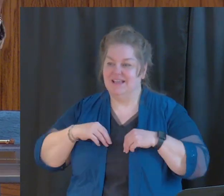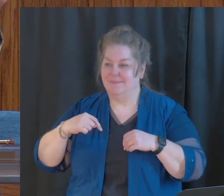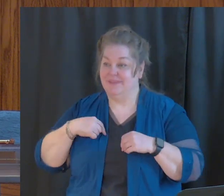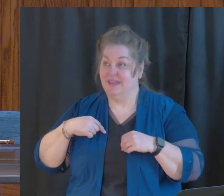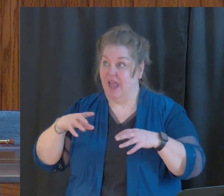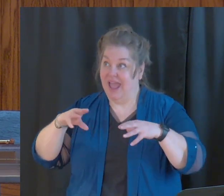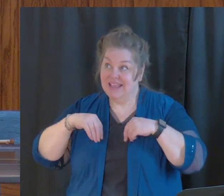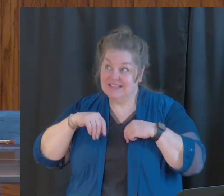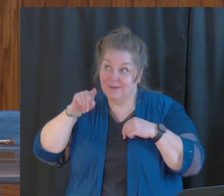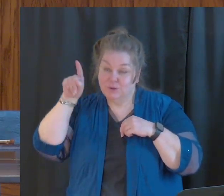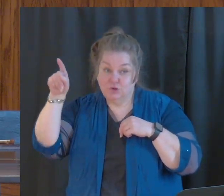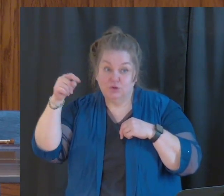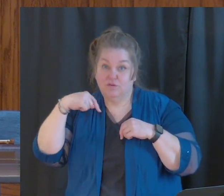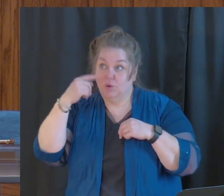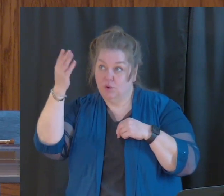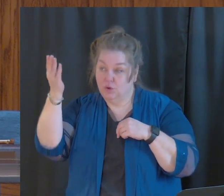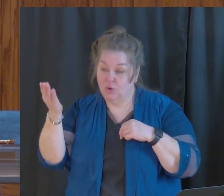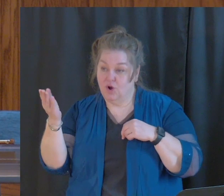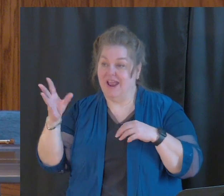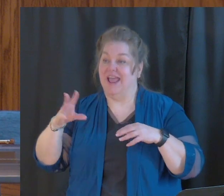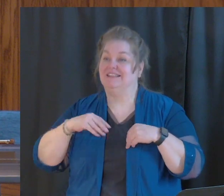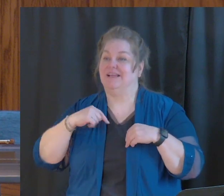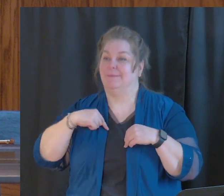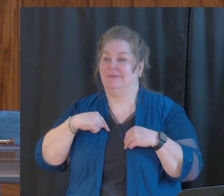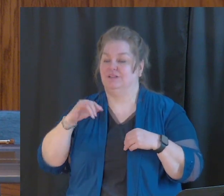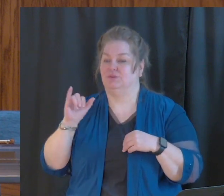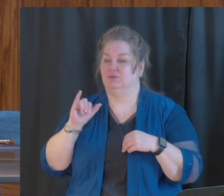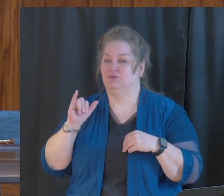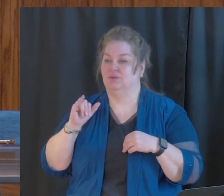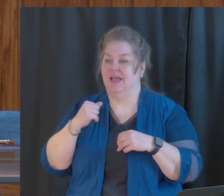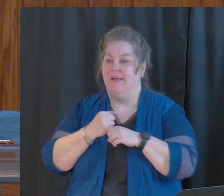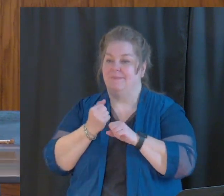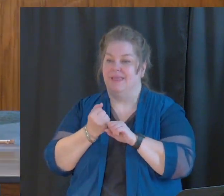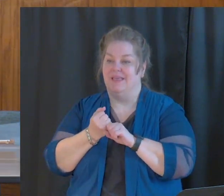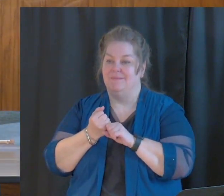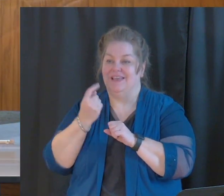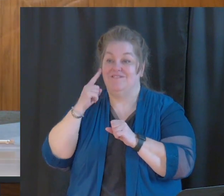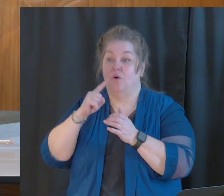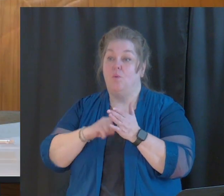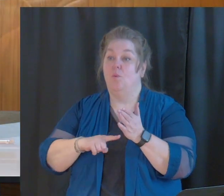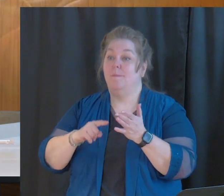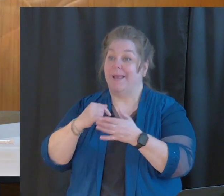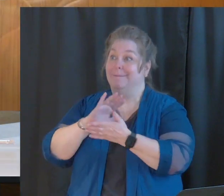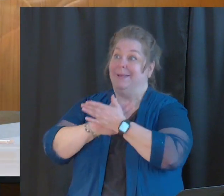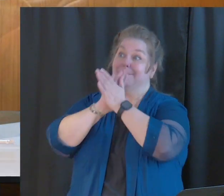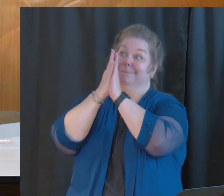accept you for who you are accept me for what I am and make me for what you want me to be.